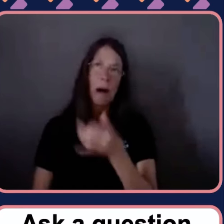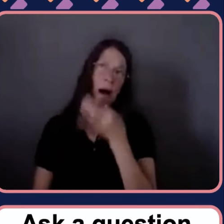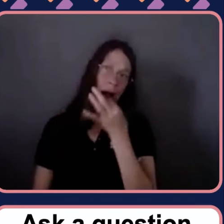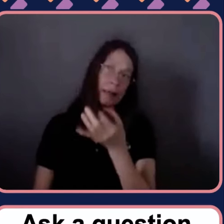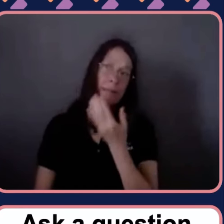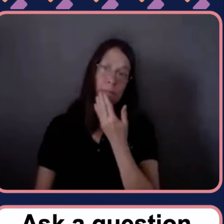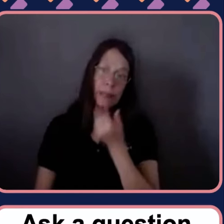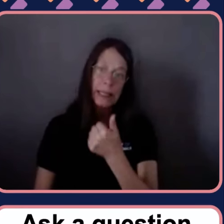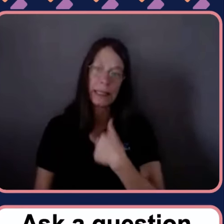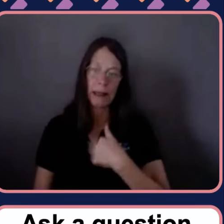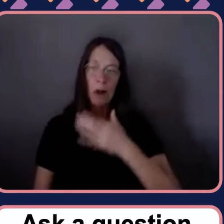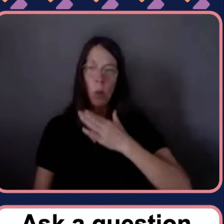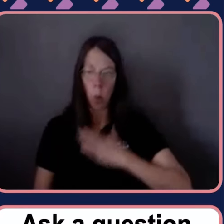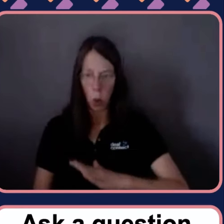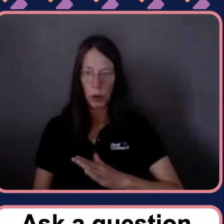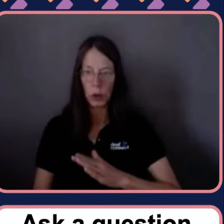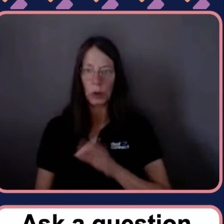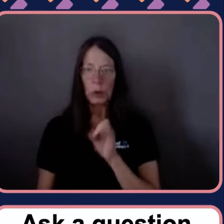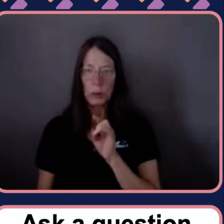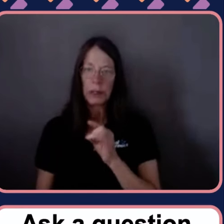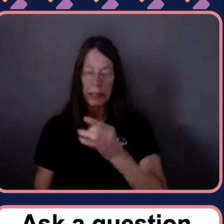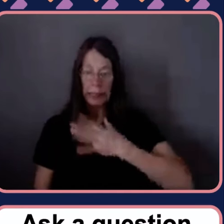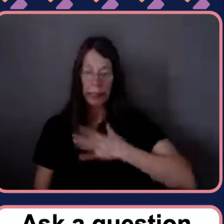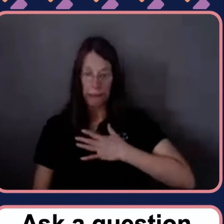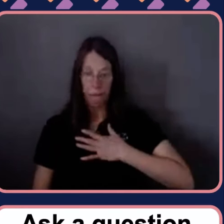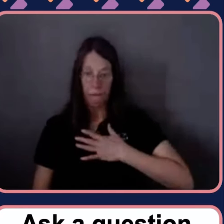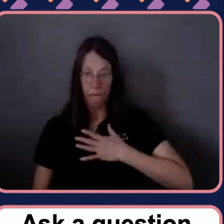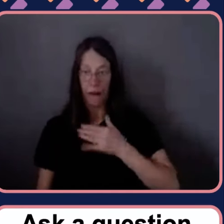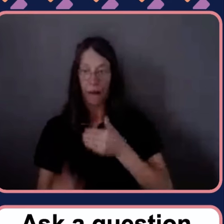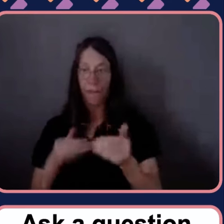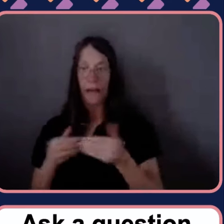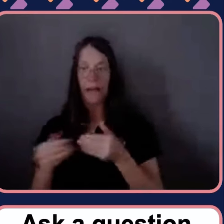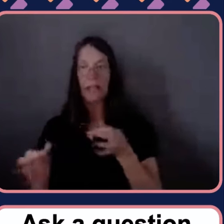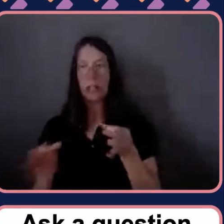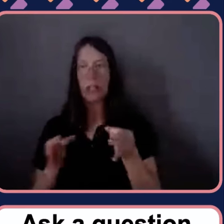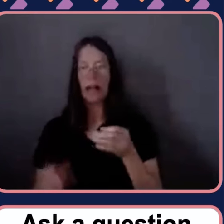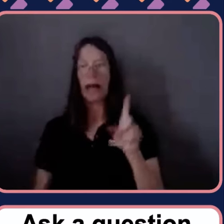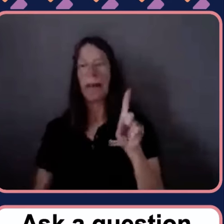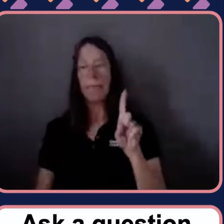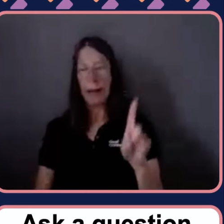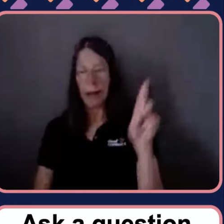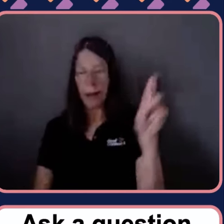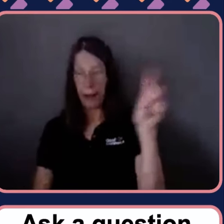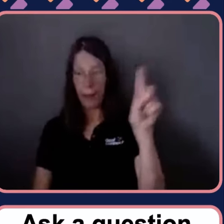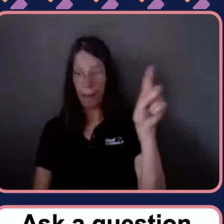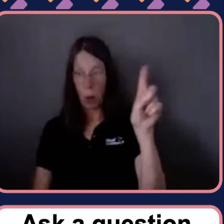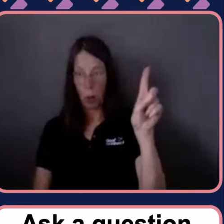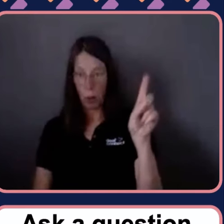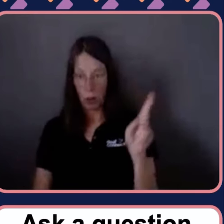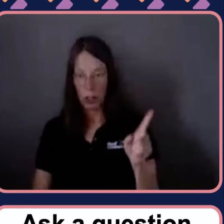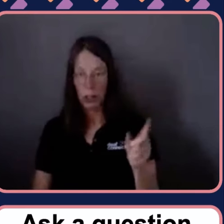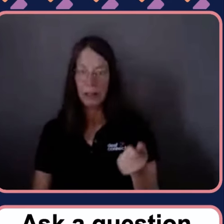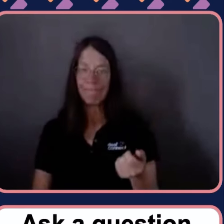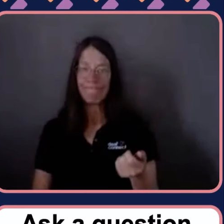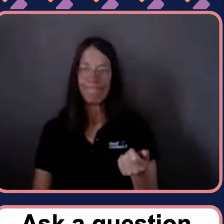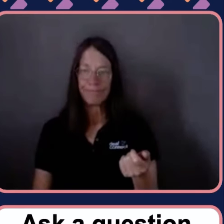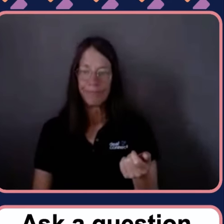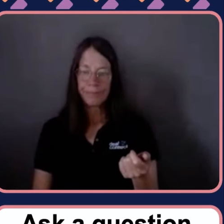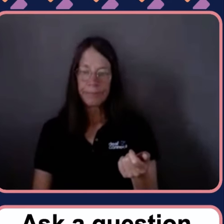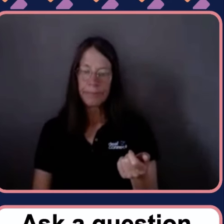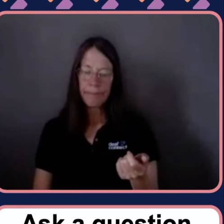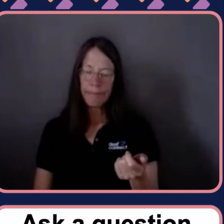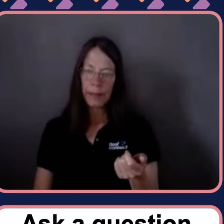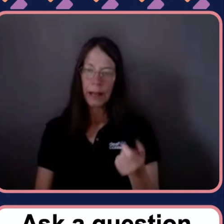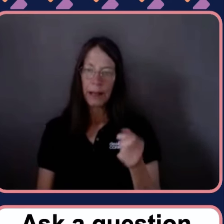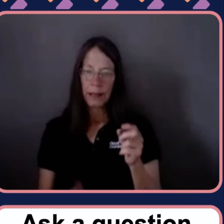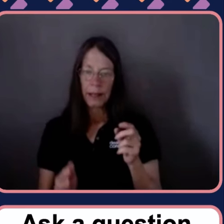It's just now, at the moment, the only reasons that the NDIA